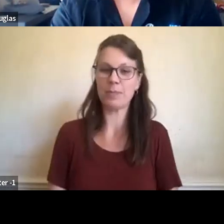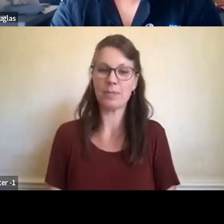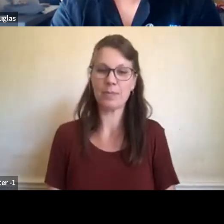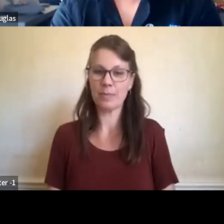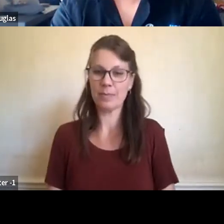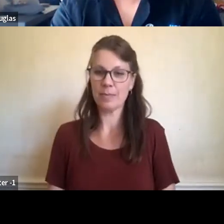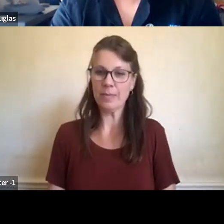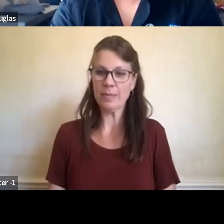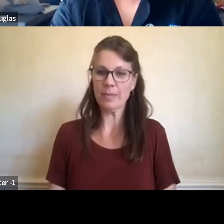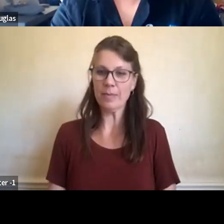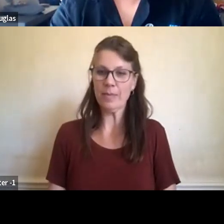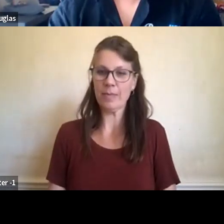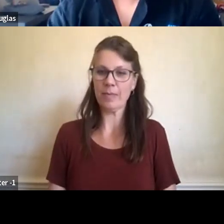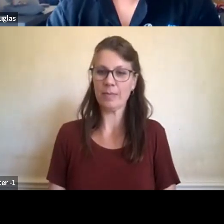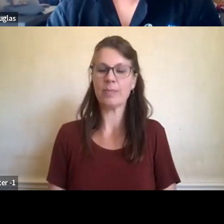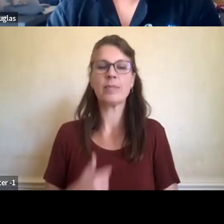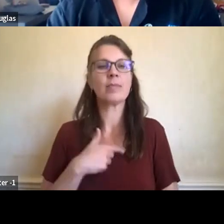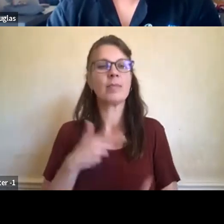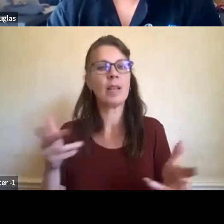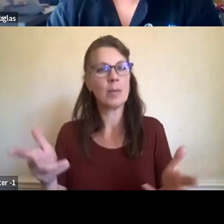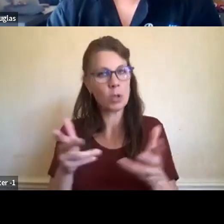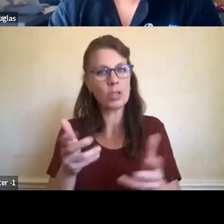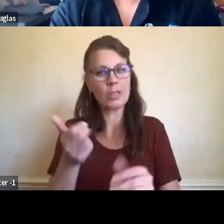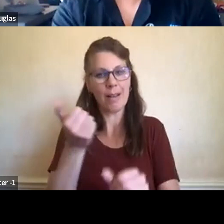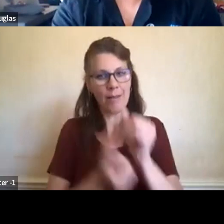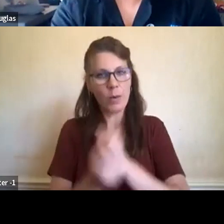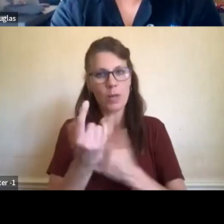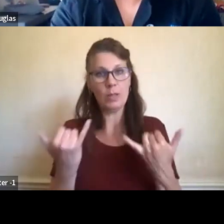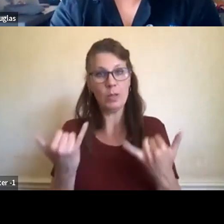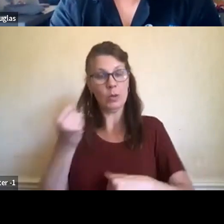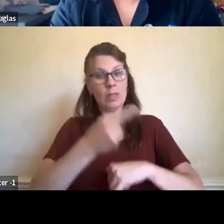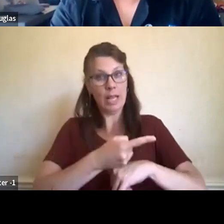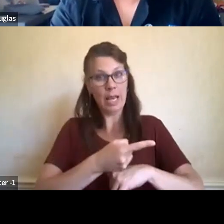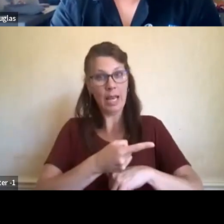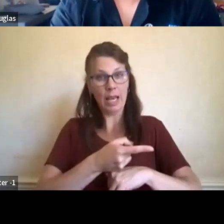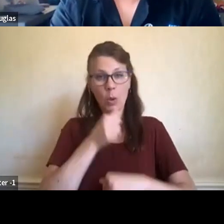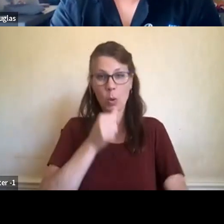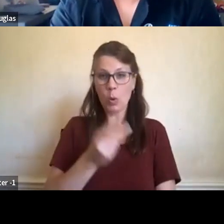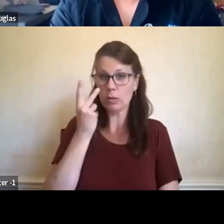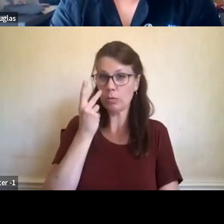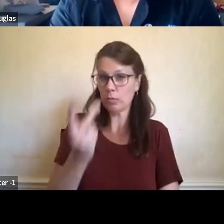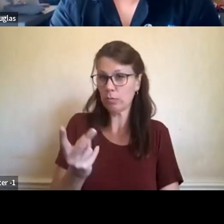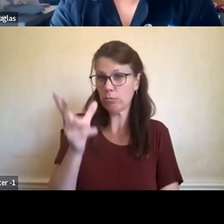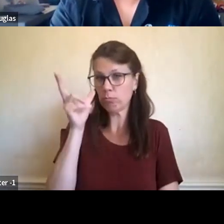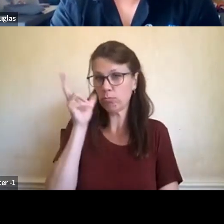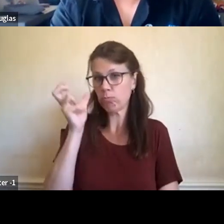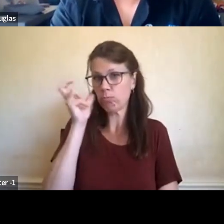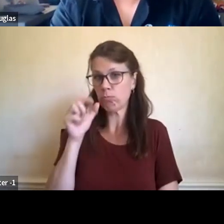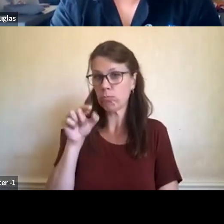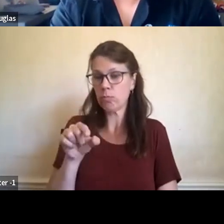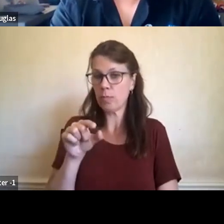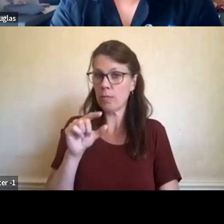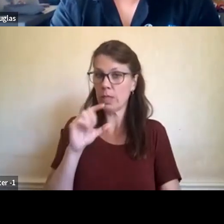I encourage, uh, everybody that's witnessing this, uh, call, this panel to come out and,